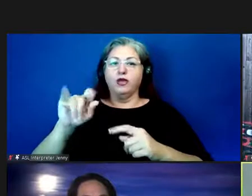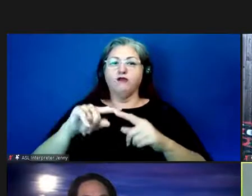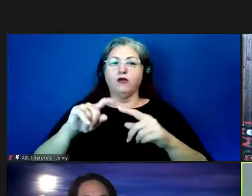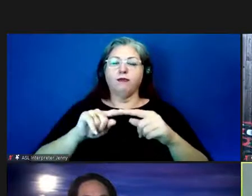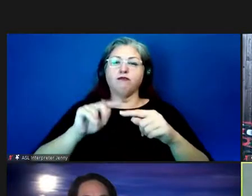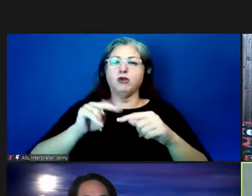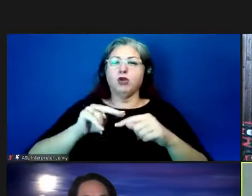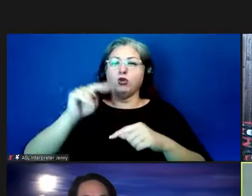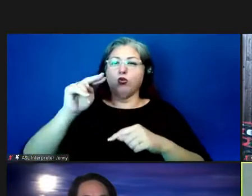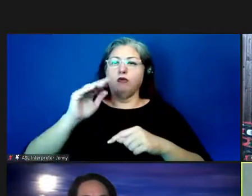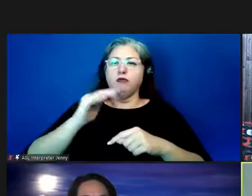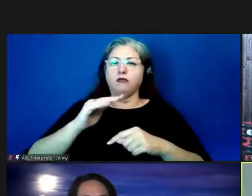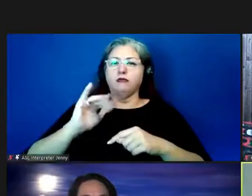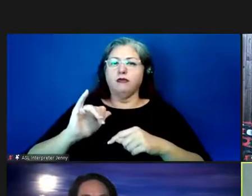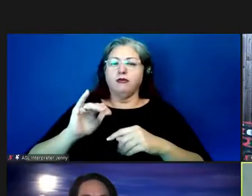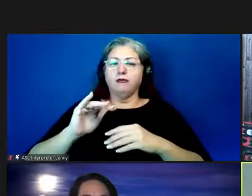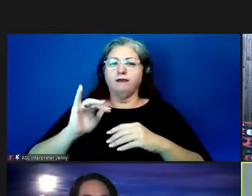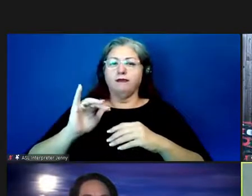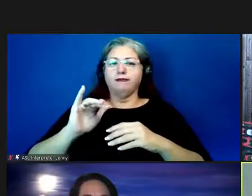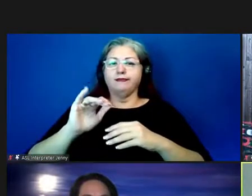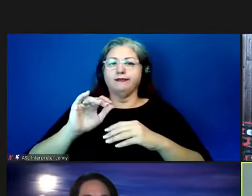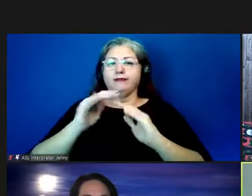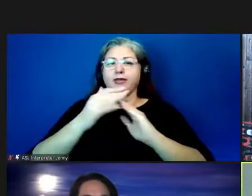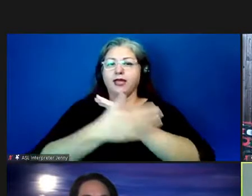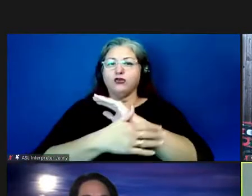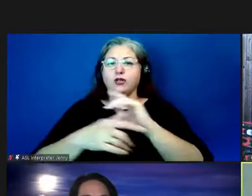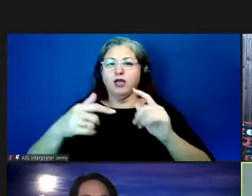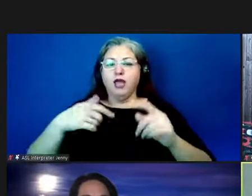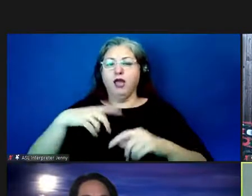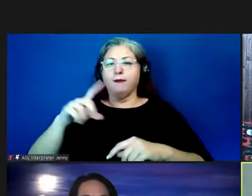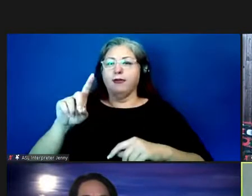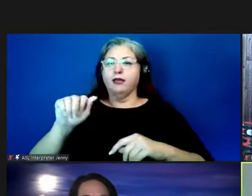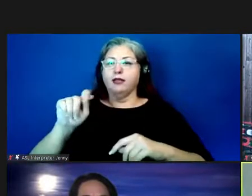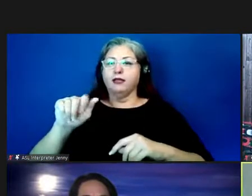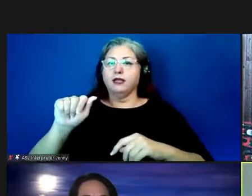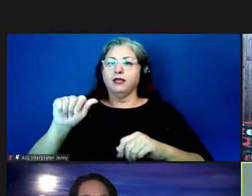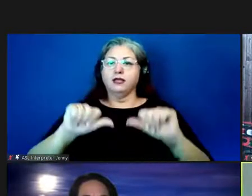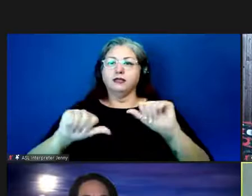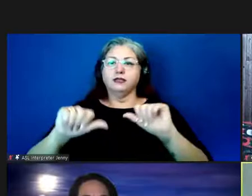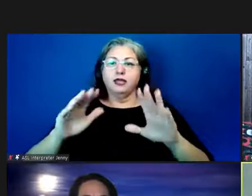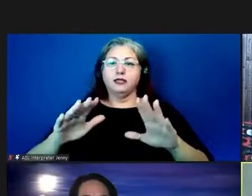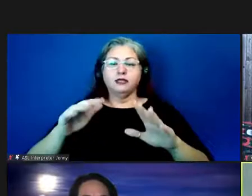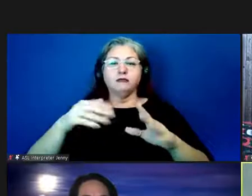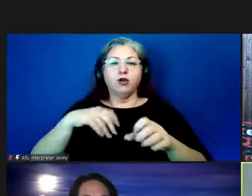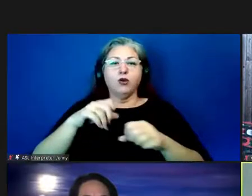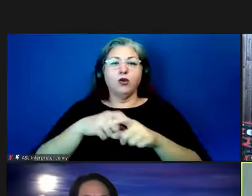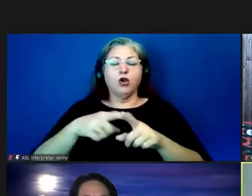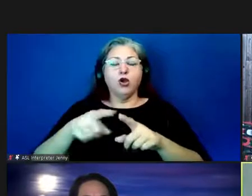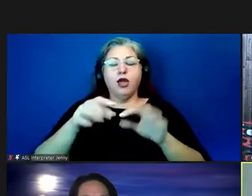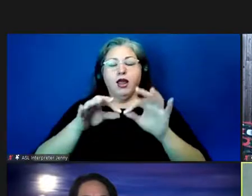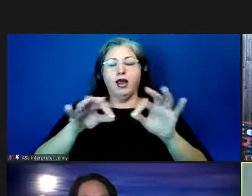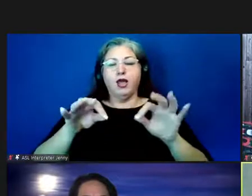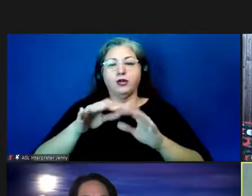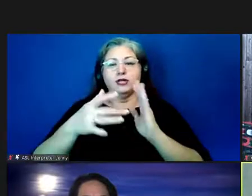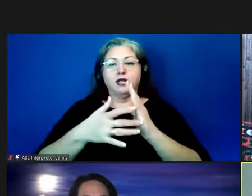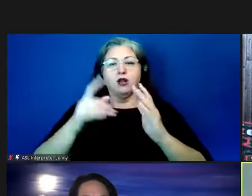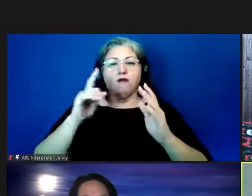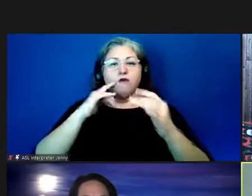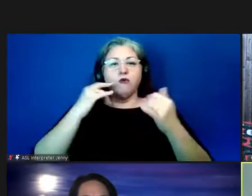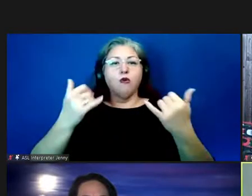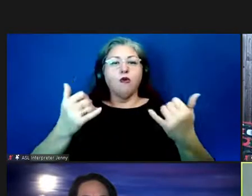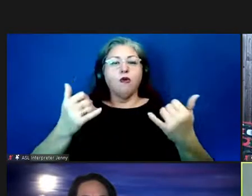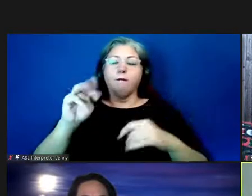country. And I'm a data scientist working on language technologies for Māori language.